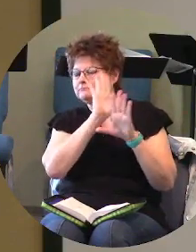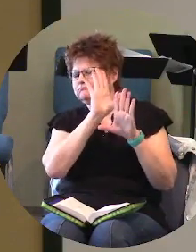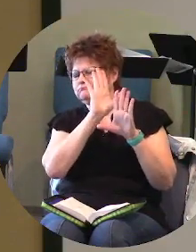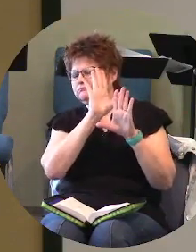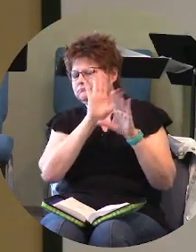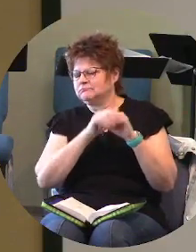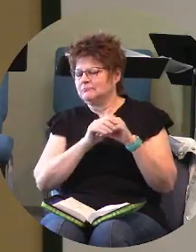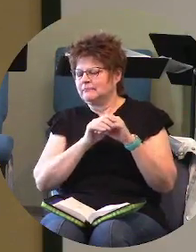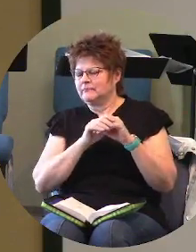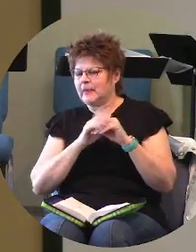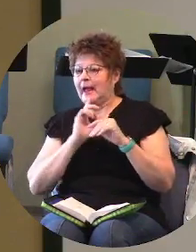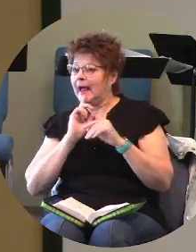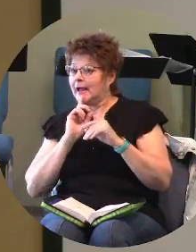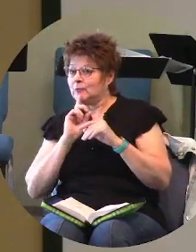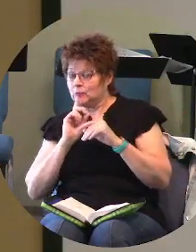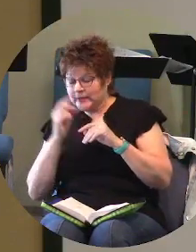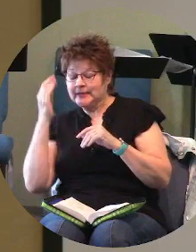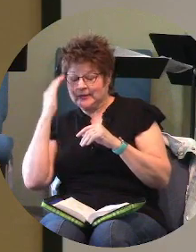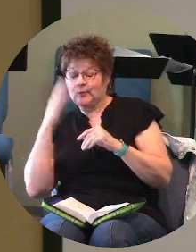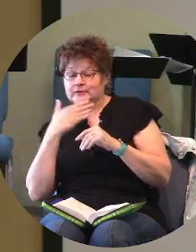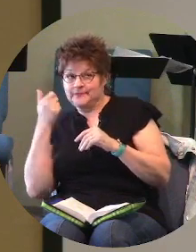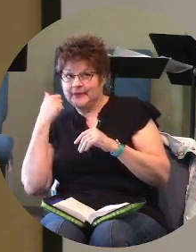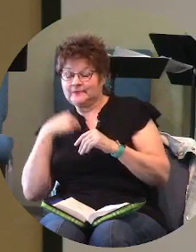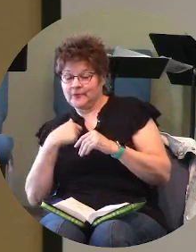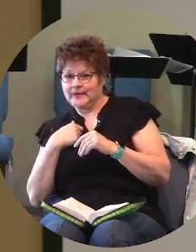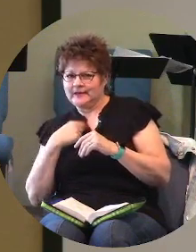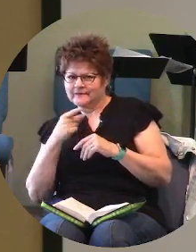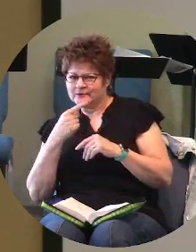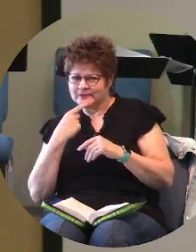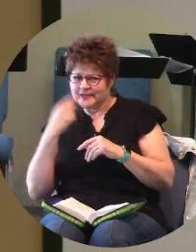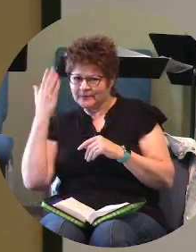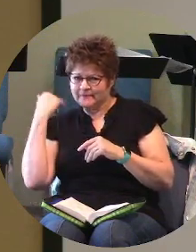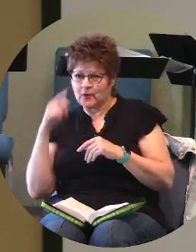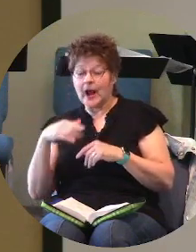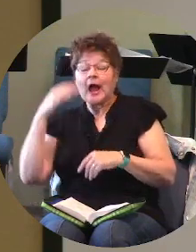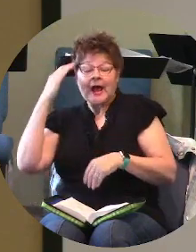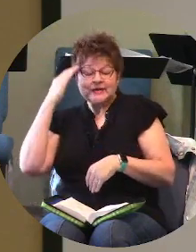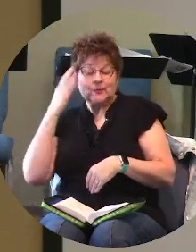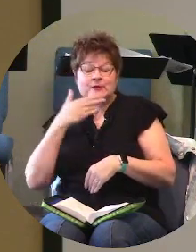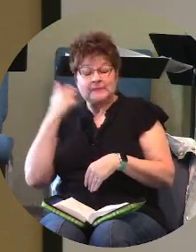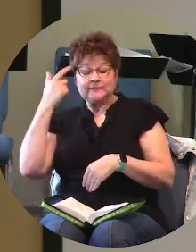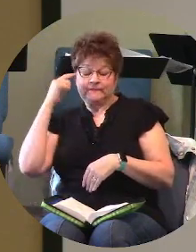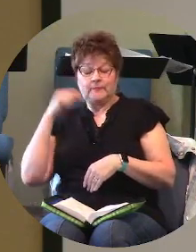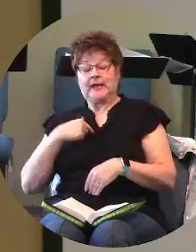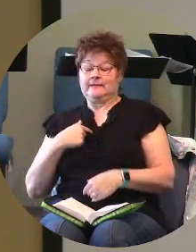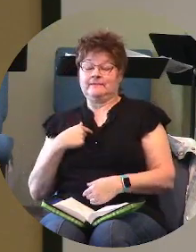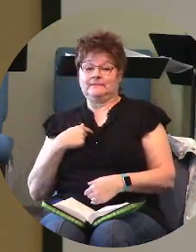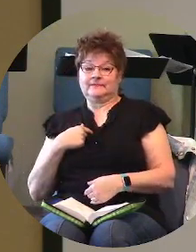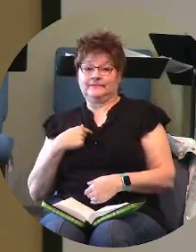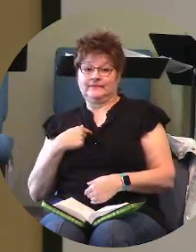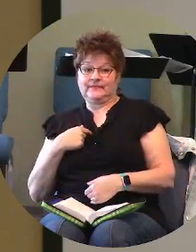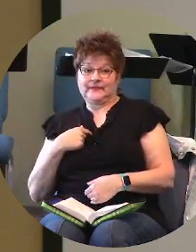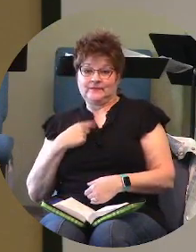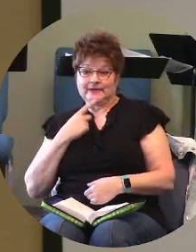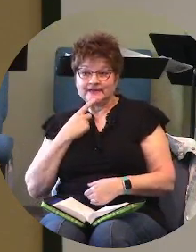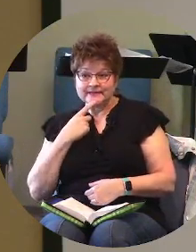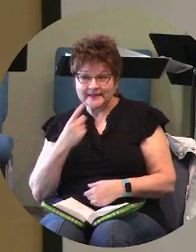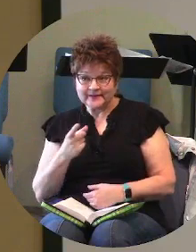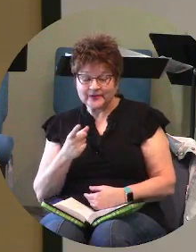i really i know what's best for me have you ever said that i know what's best for me i i want to tell you